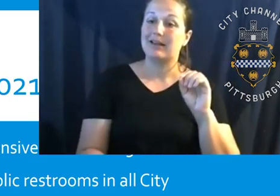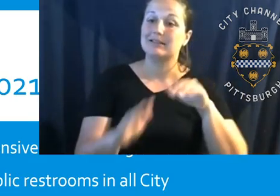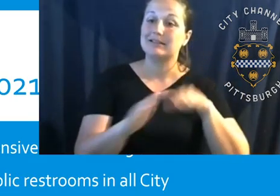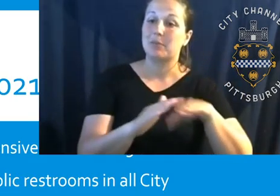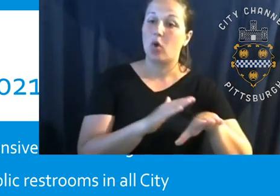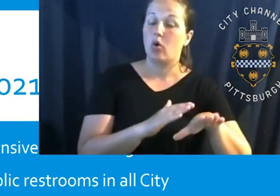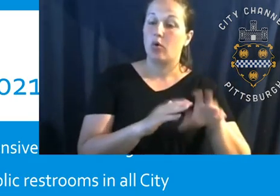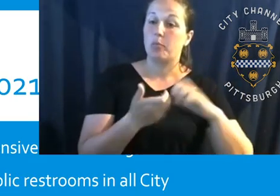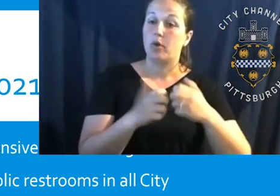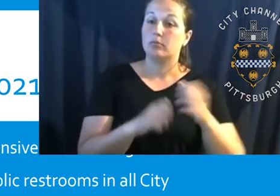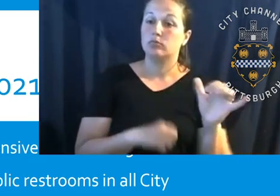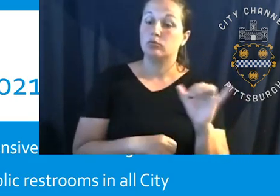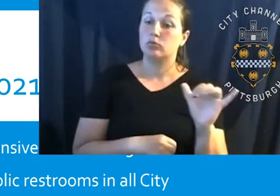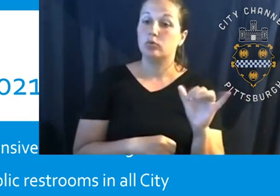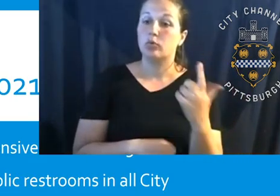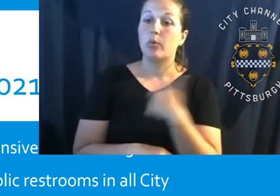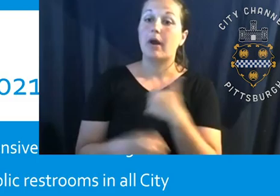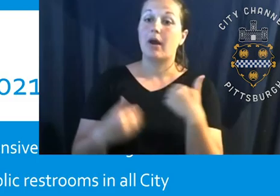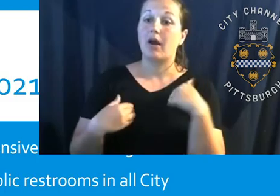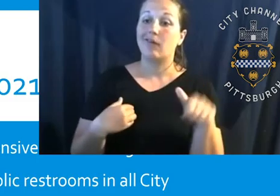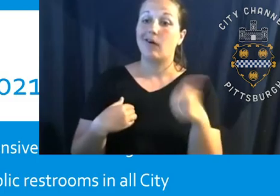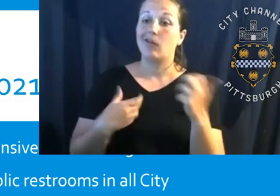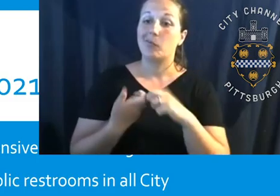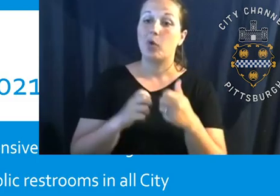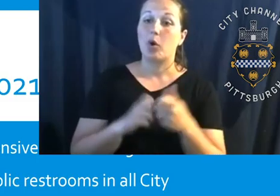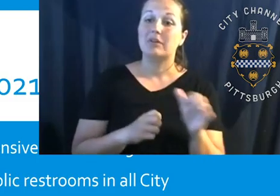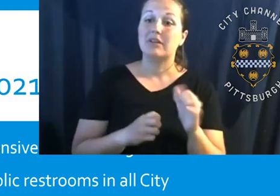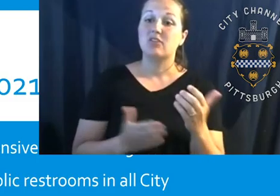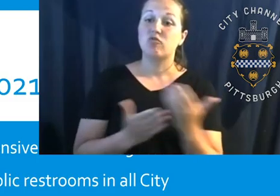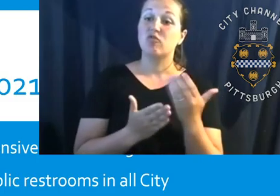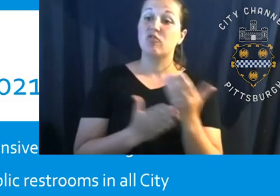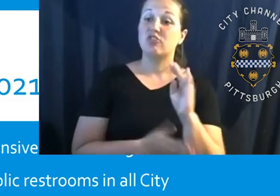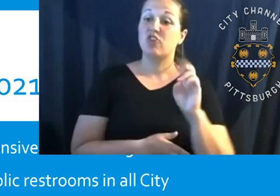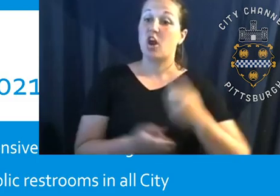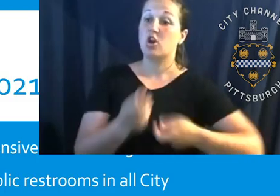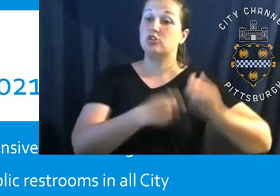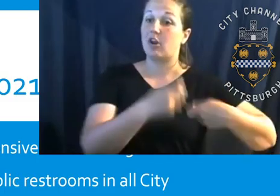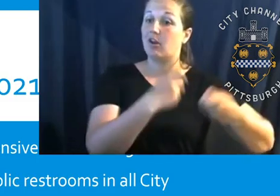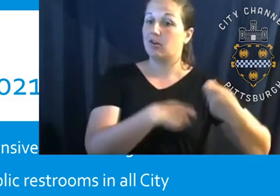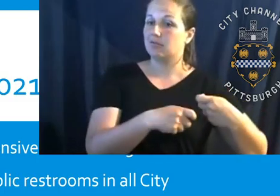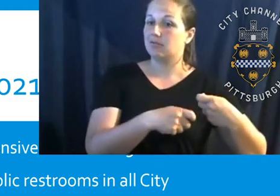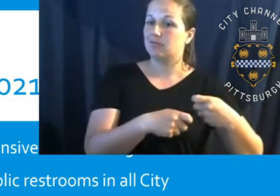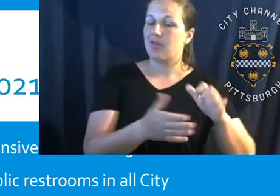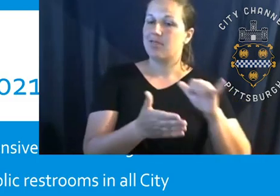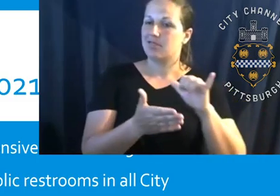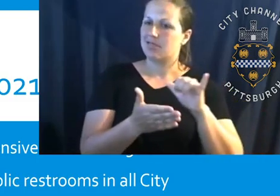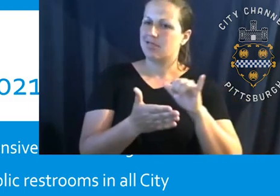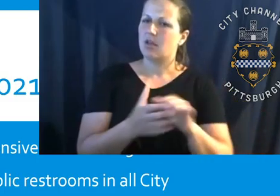issues like fresh air exchange that are also important. So we generally capture those as part of like a larger facility renovate.